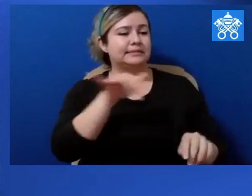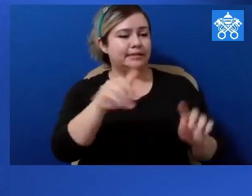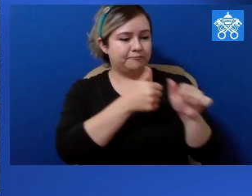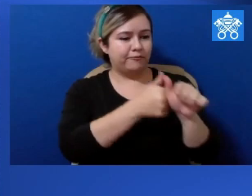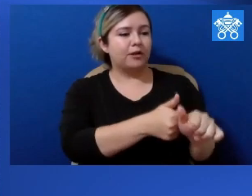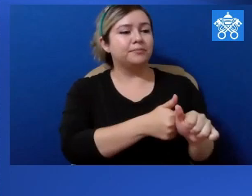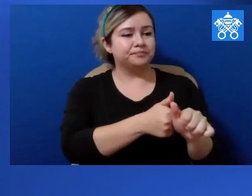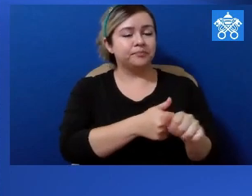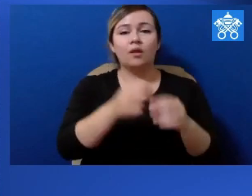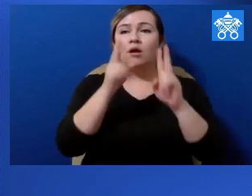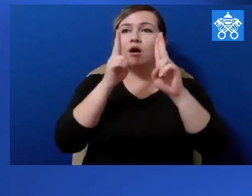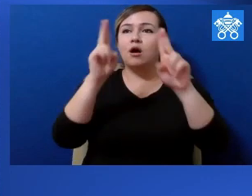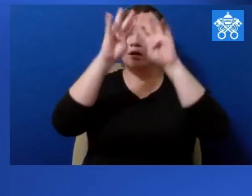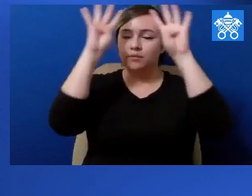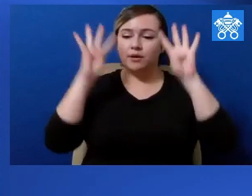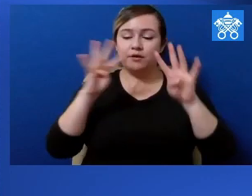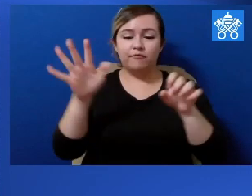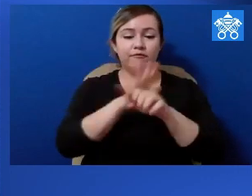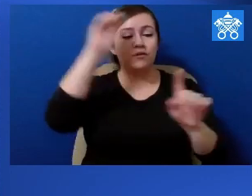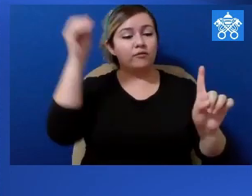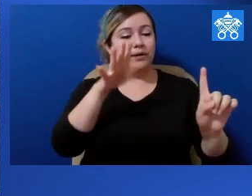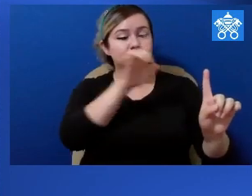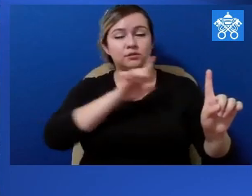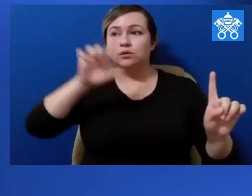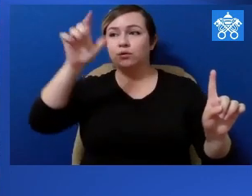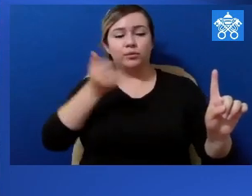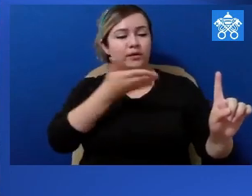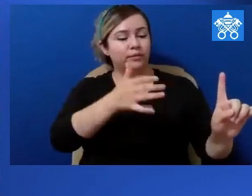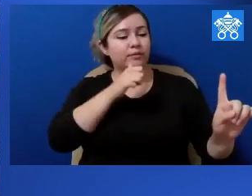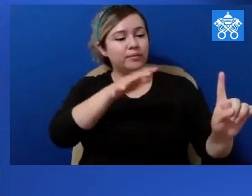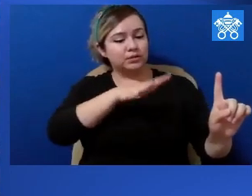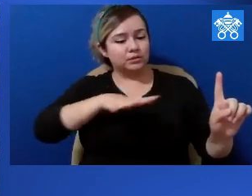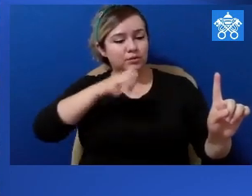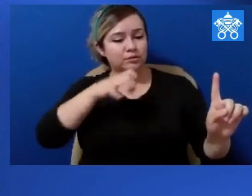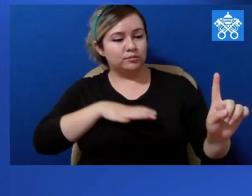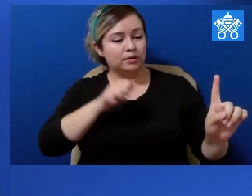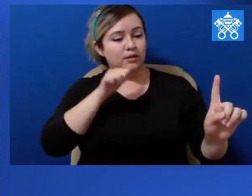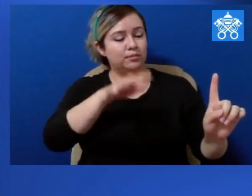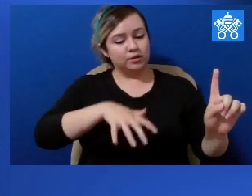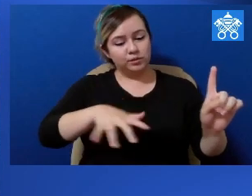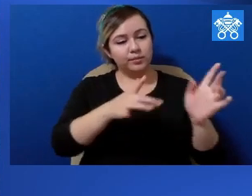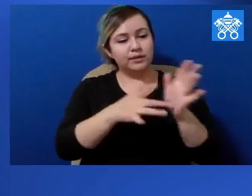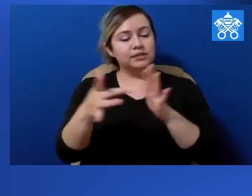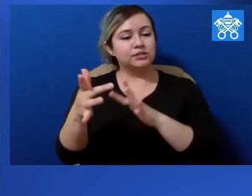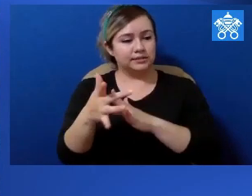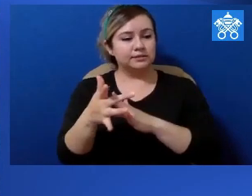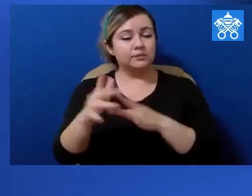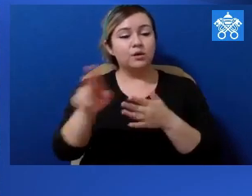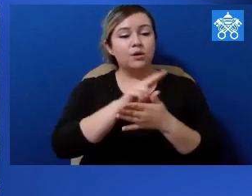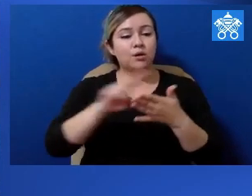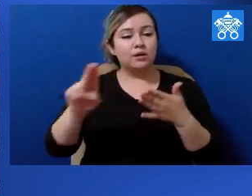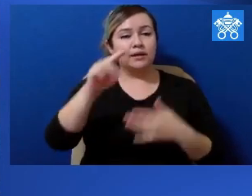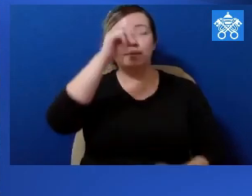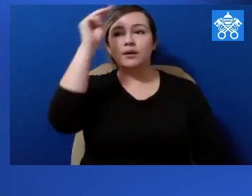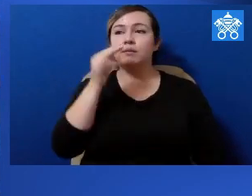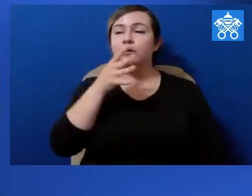Dominus Tecum, benedicta tui mulieribus et benedicto fruttoventris tui Iesus. Sancta Maria, Mater Dei, Ora pro nobis